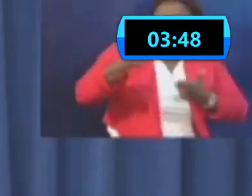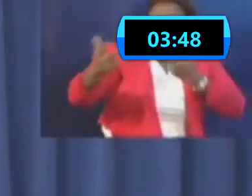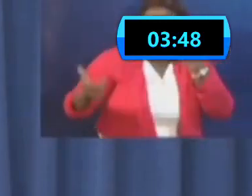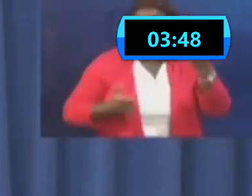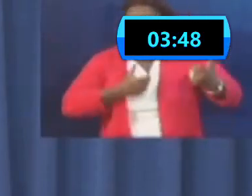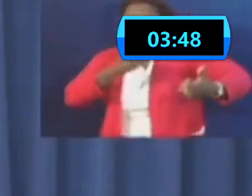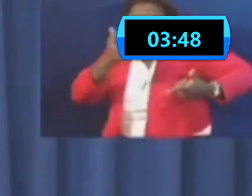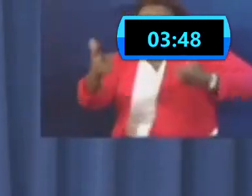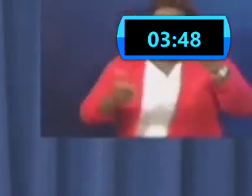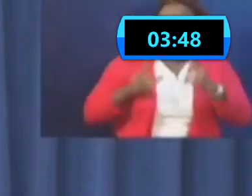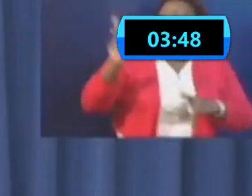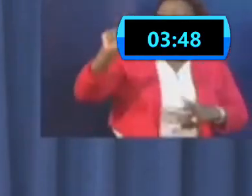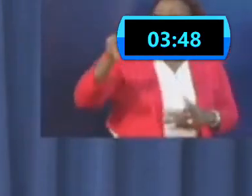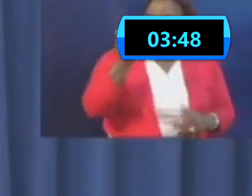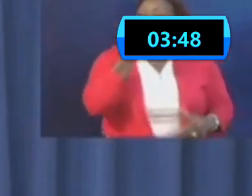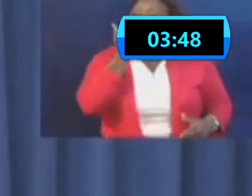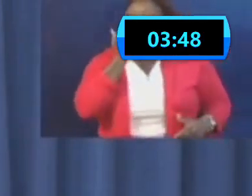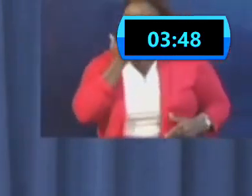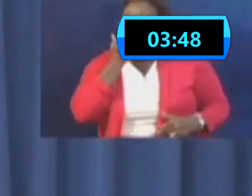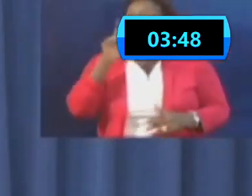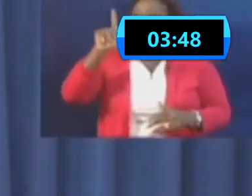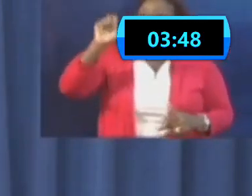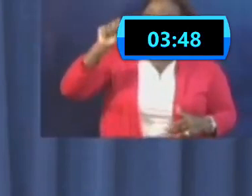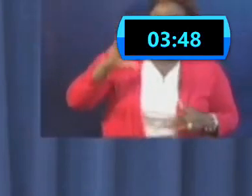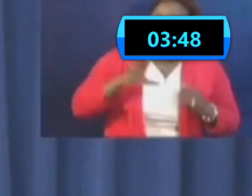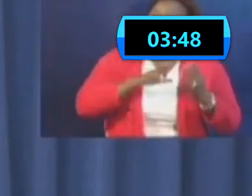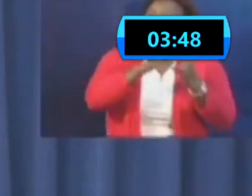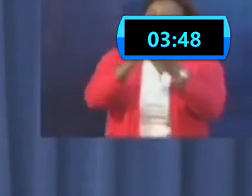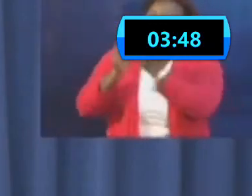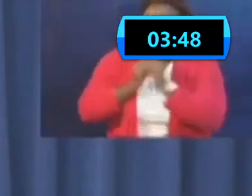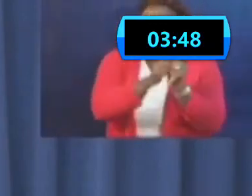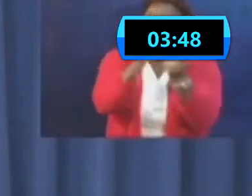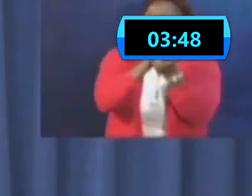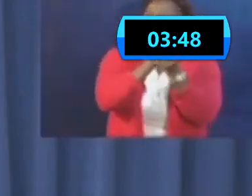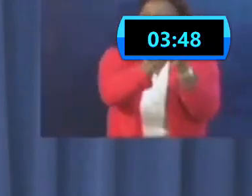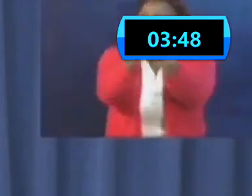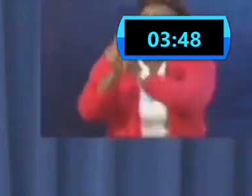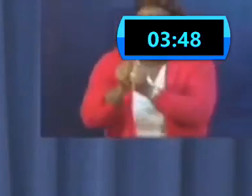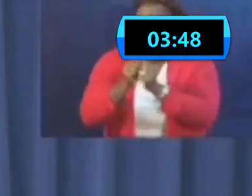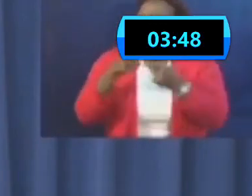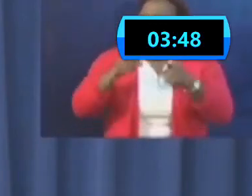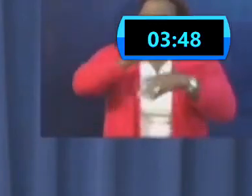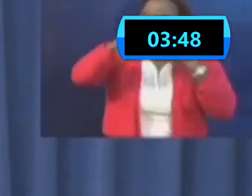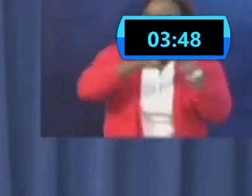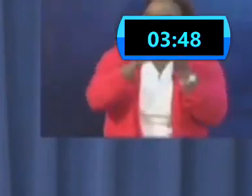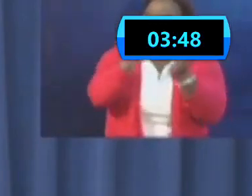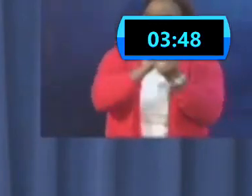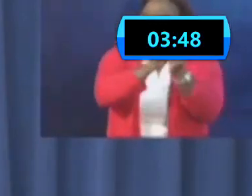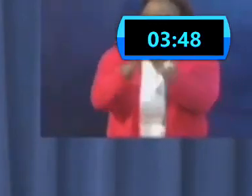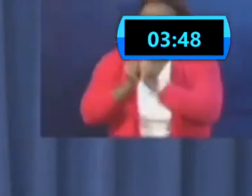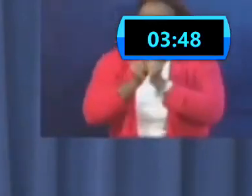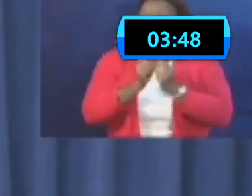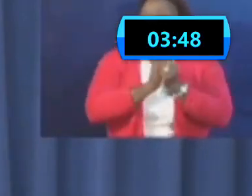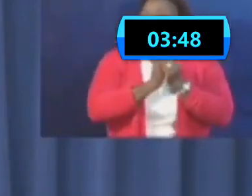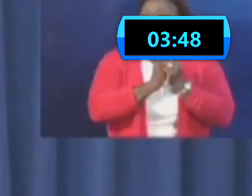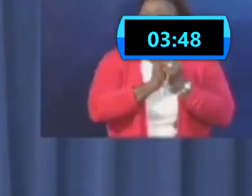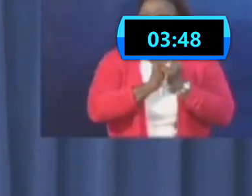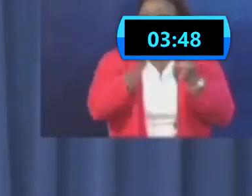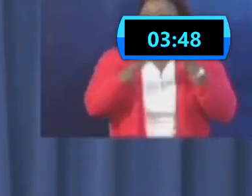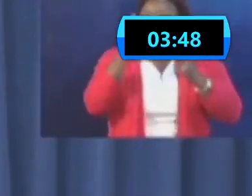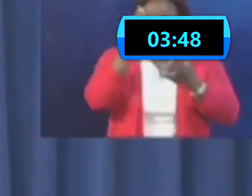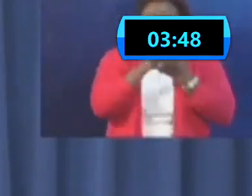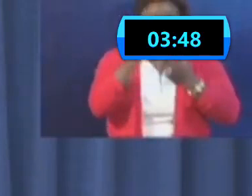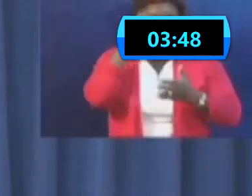an act of lack of cooperation. So let's all cooperate in that way. And if you know somebody who is not